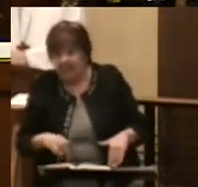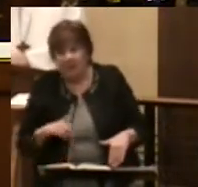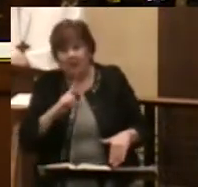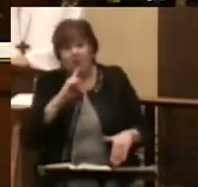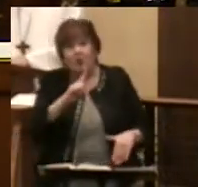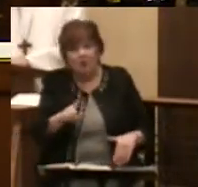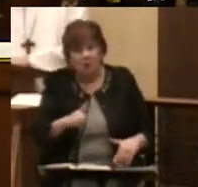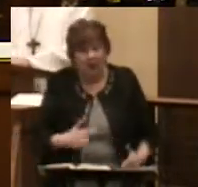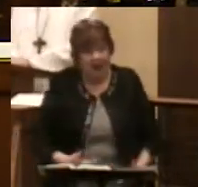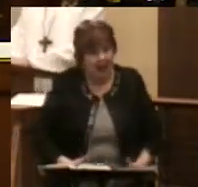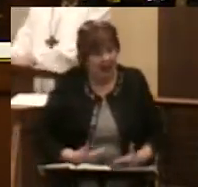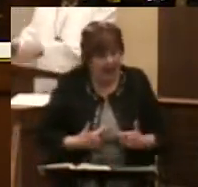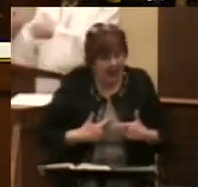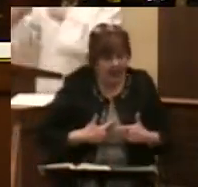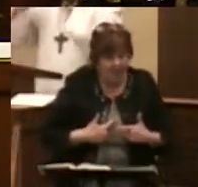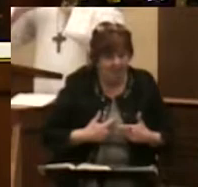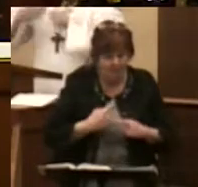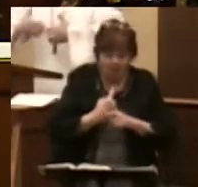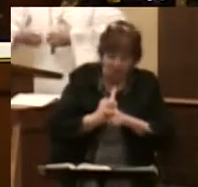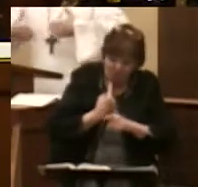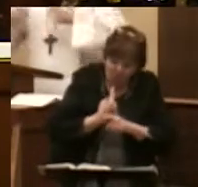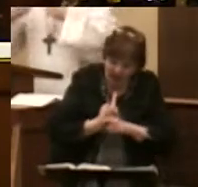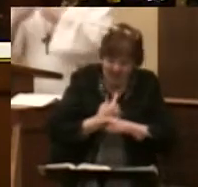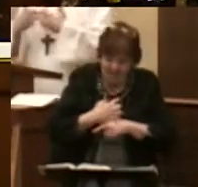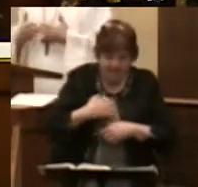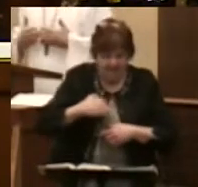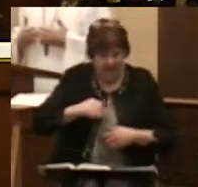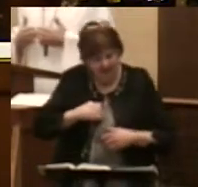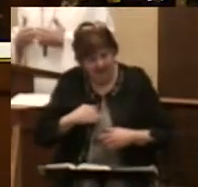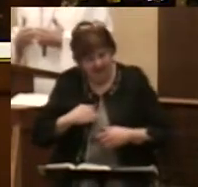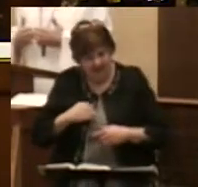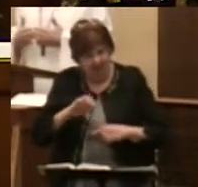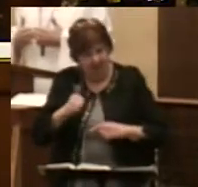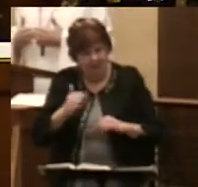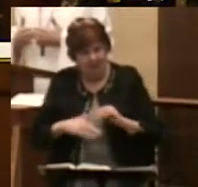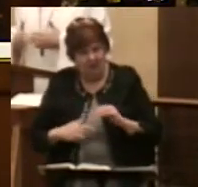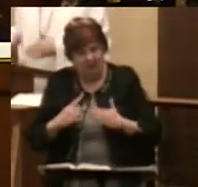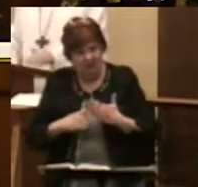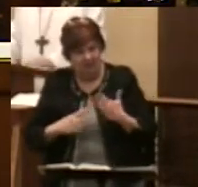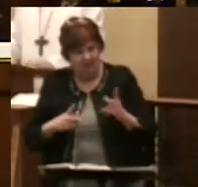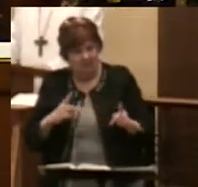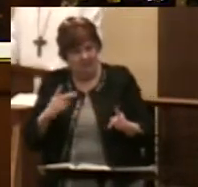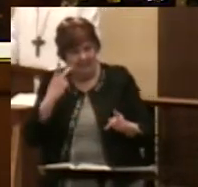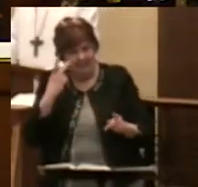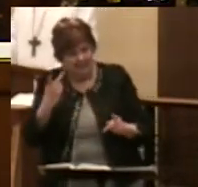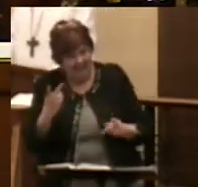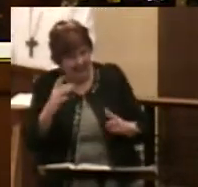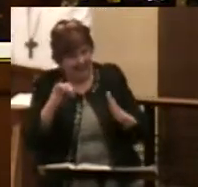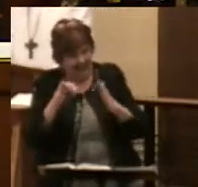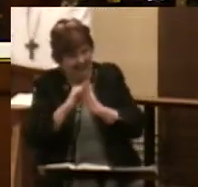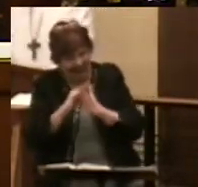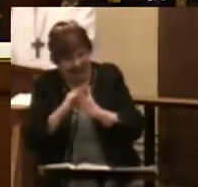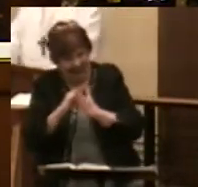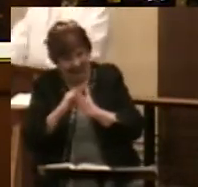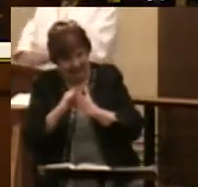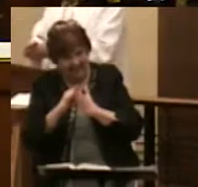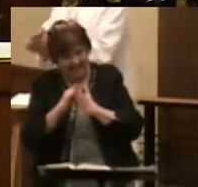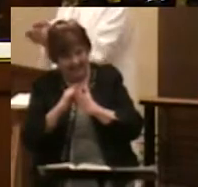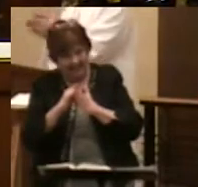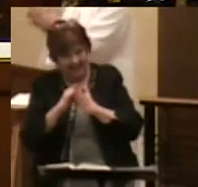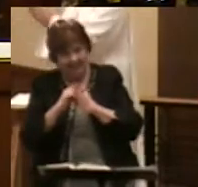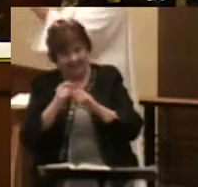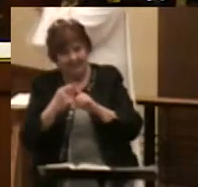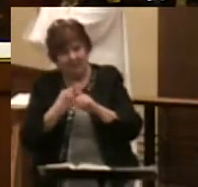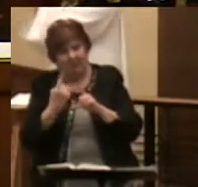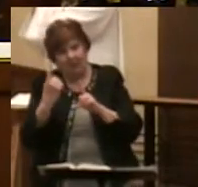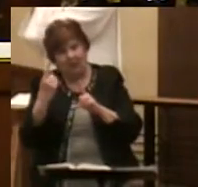life, deep righteousness that goes beyond just what people see, that is the stuff that can only come through the one